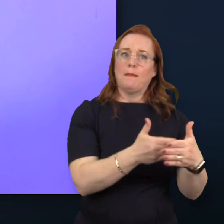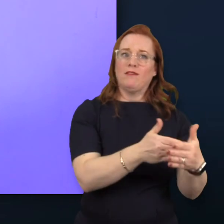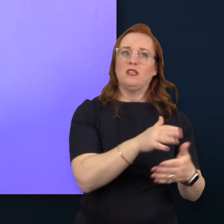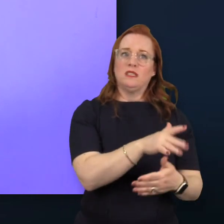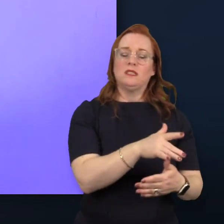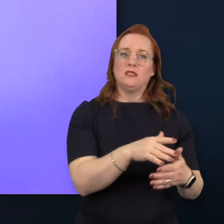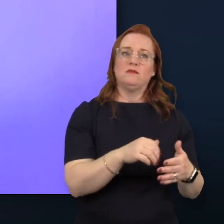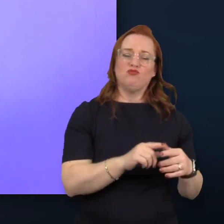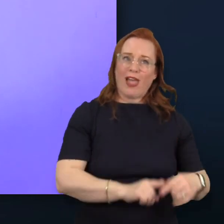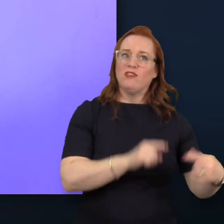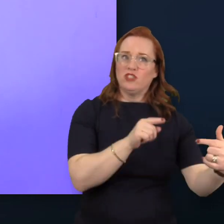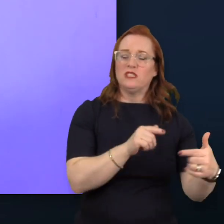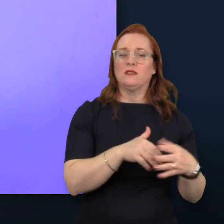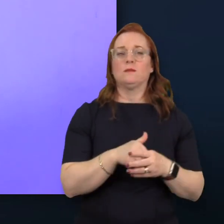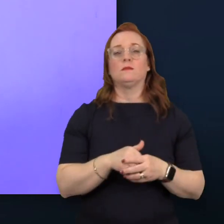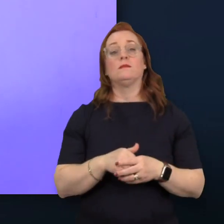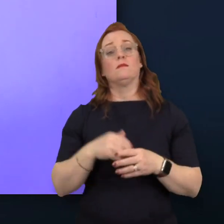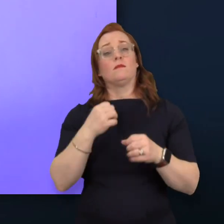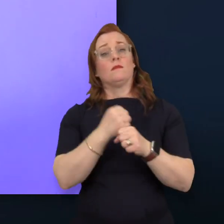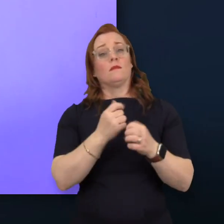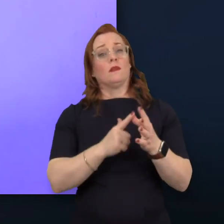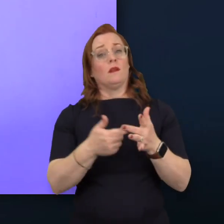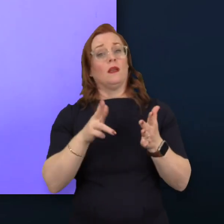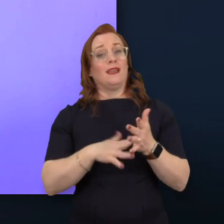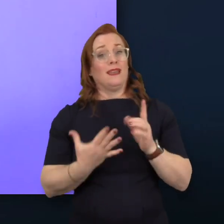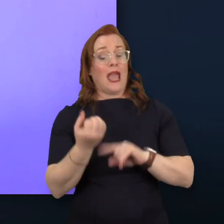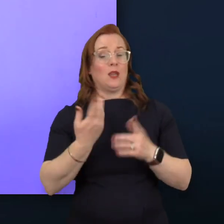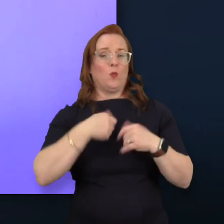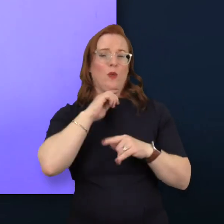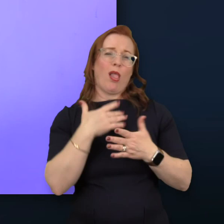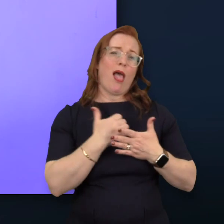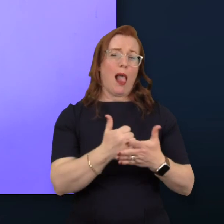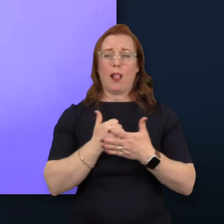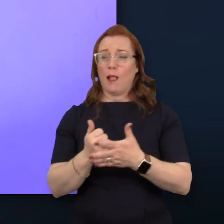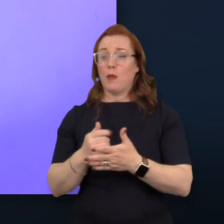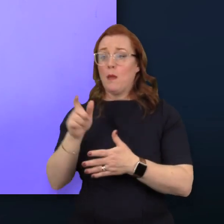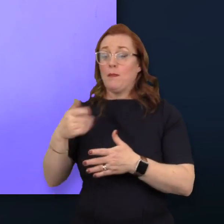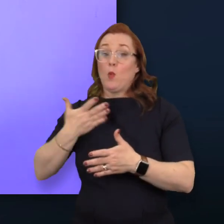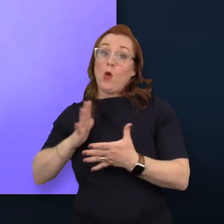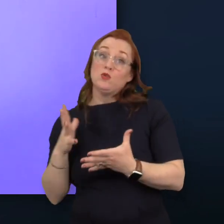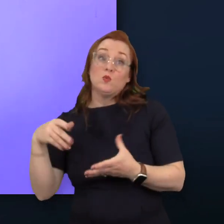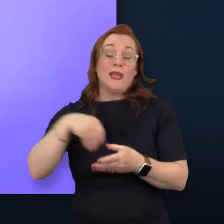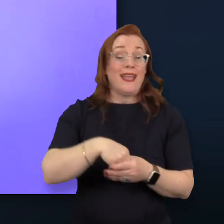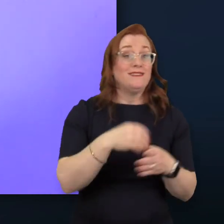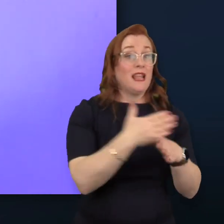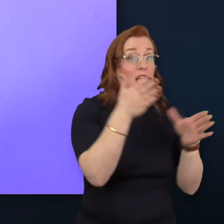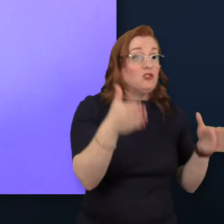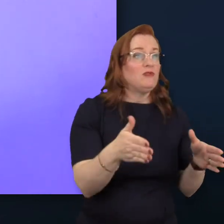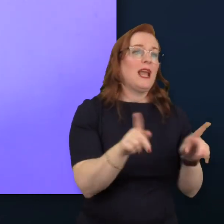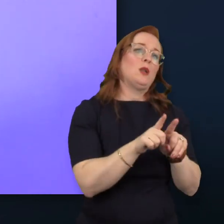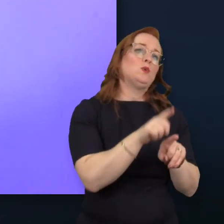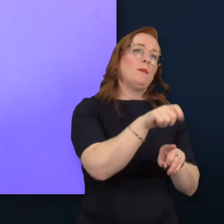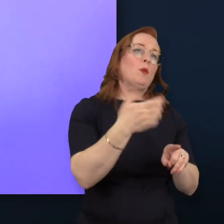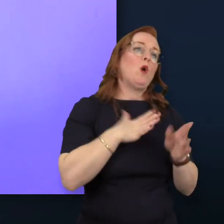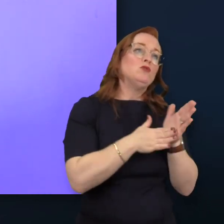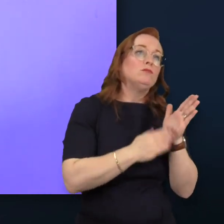at gain we will help both people wishing to join the industry and people wishing to develop their